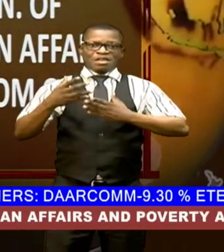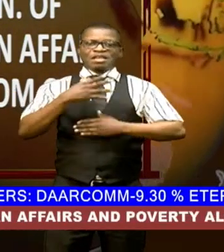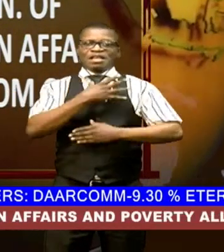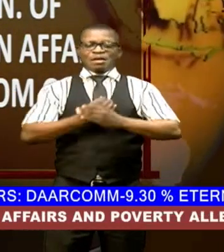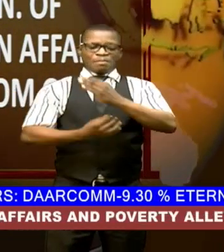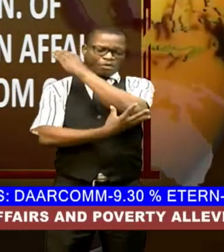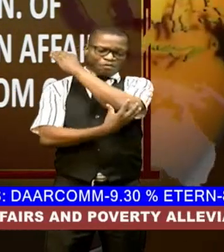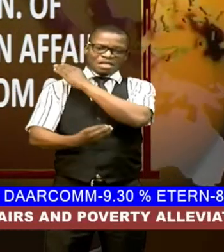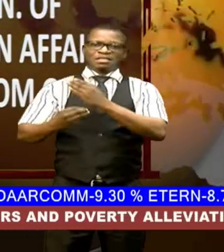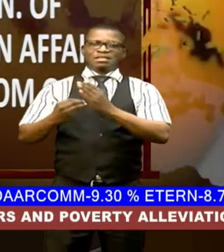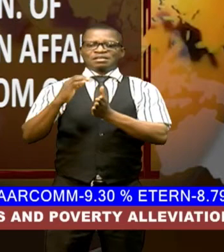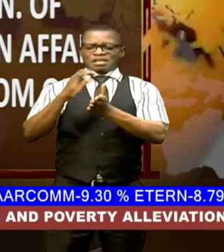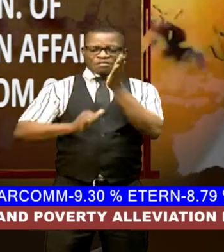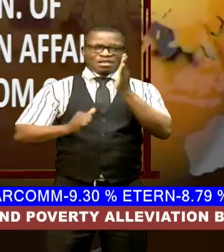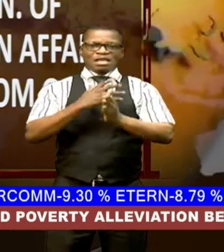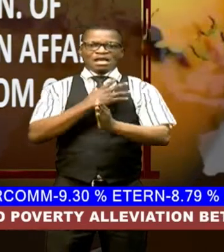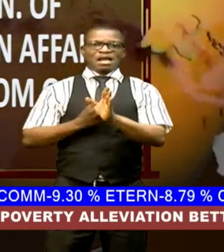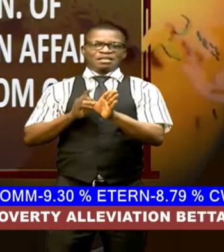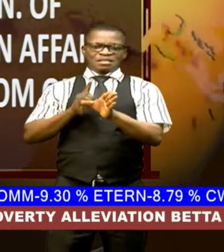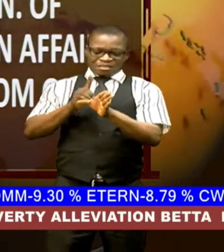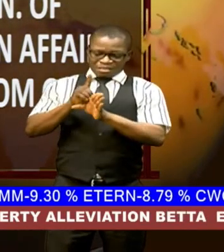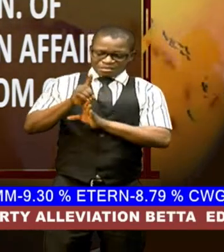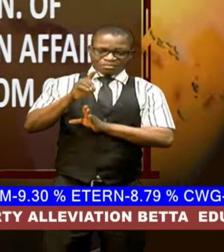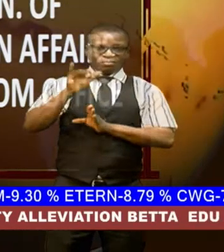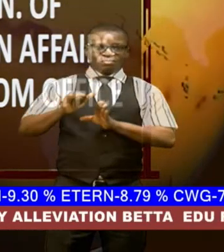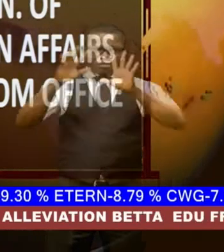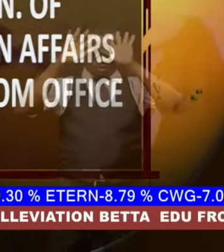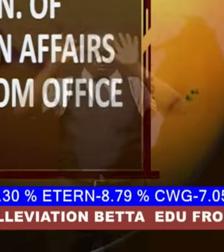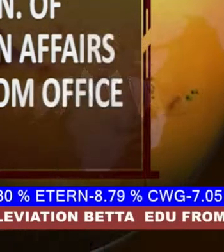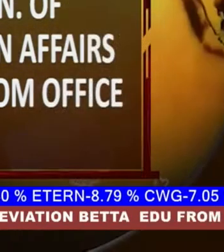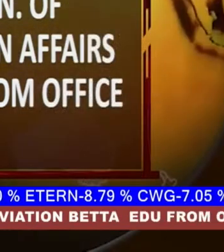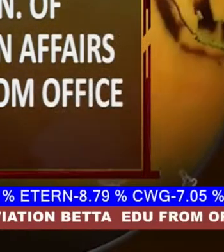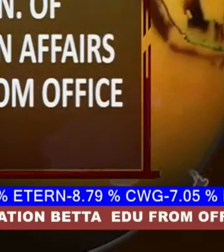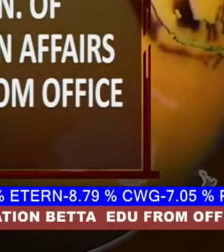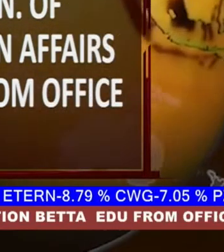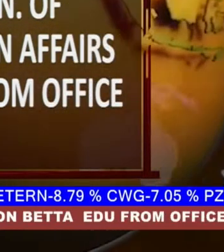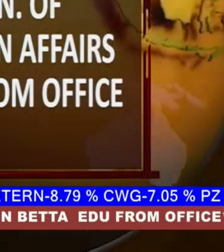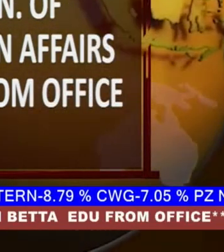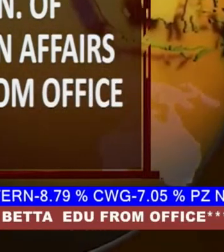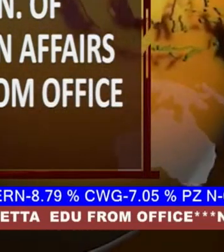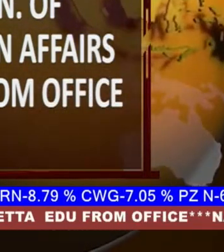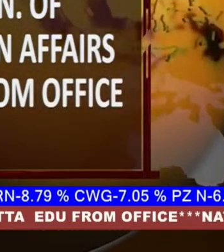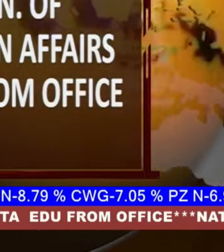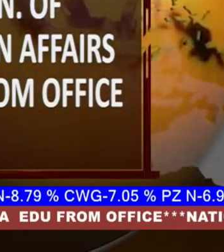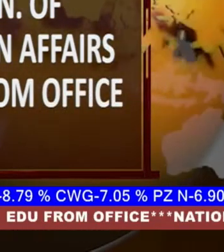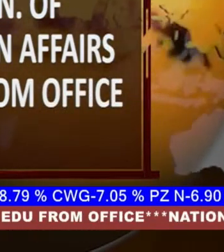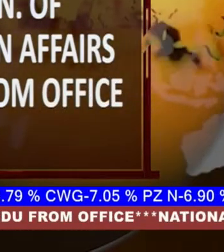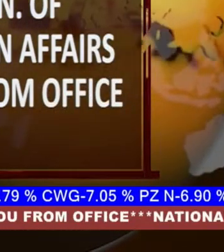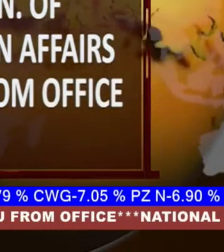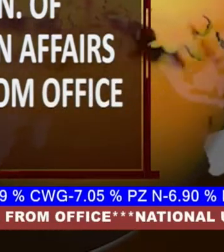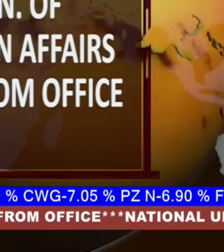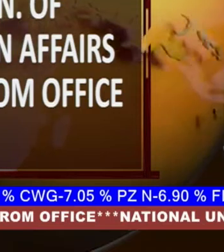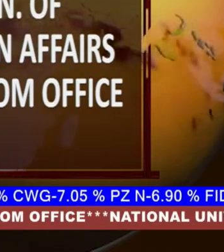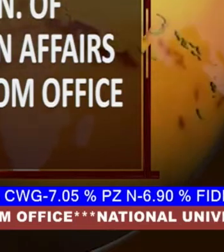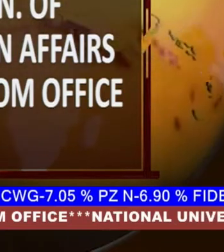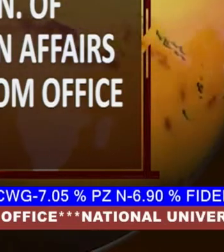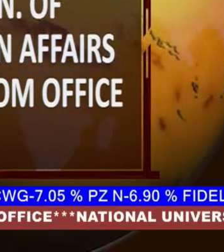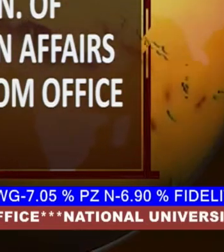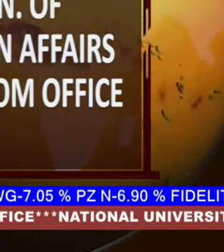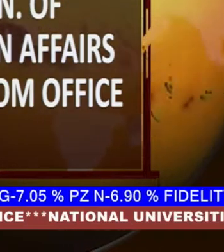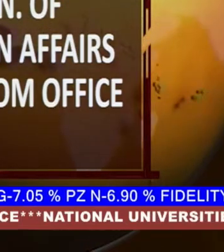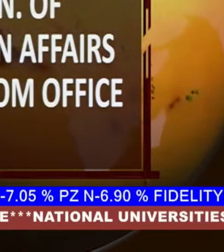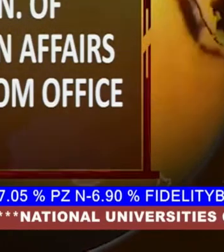and she's further directed by the president to fully cooperate with the investigating authorities as they conduct their